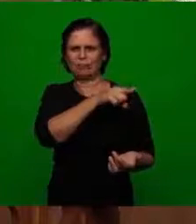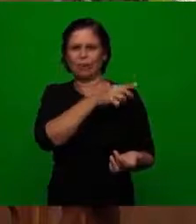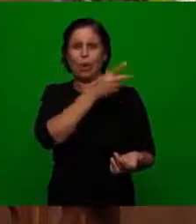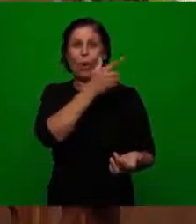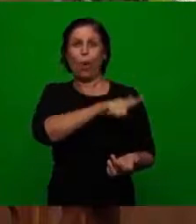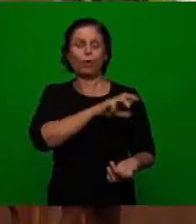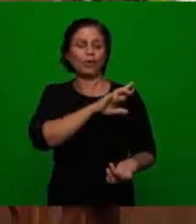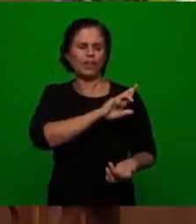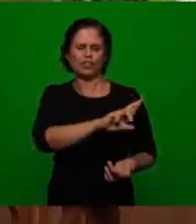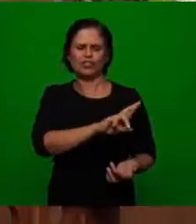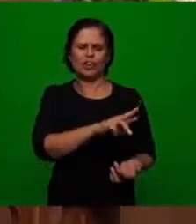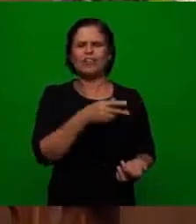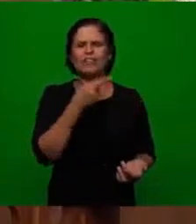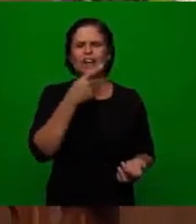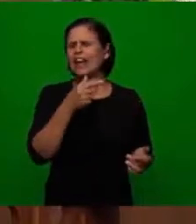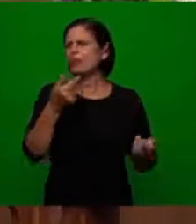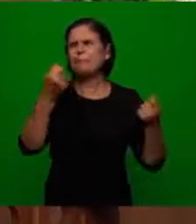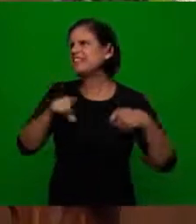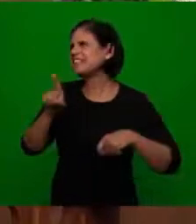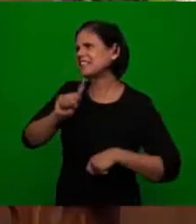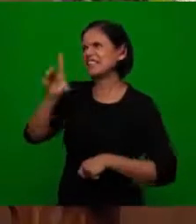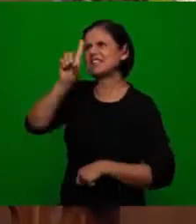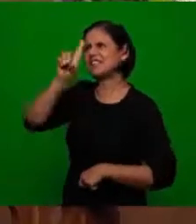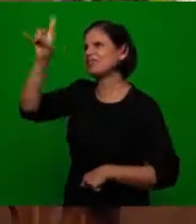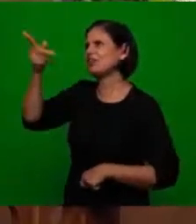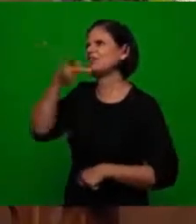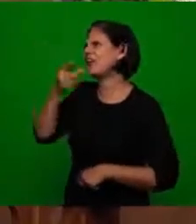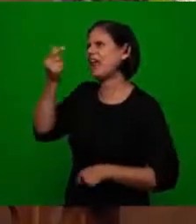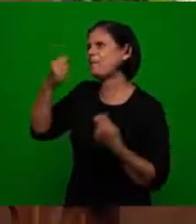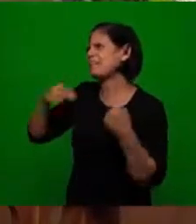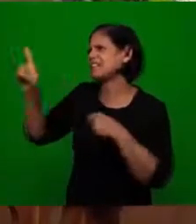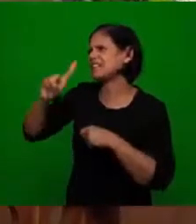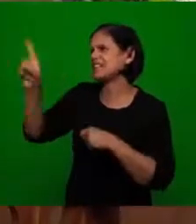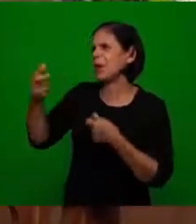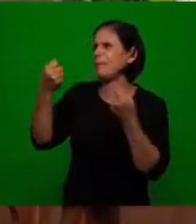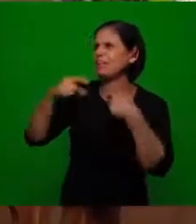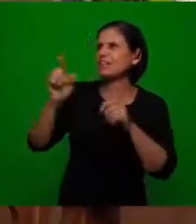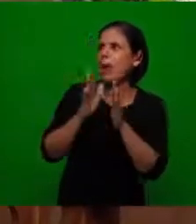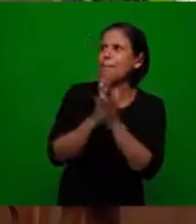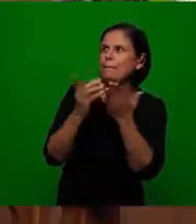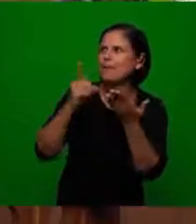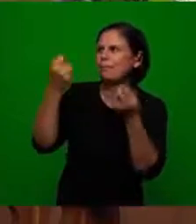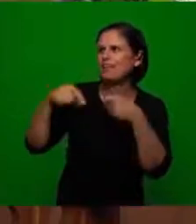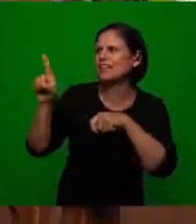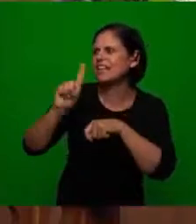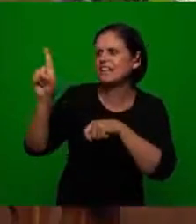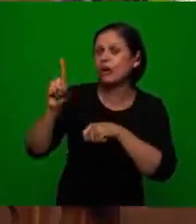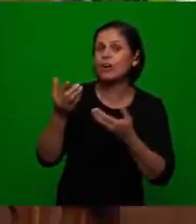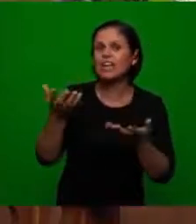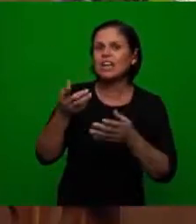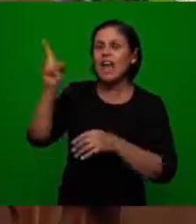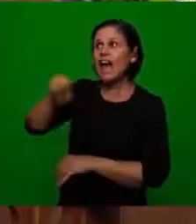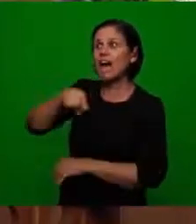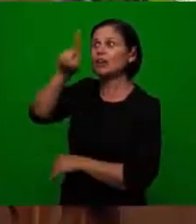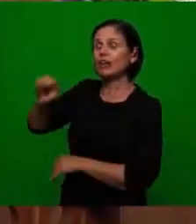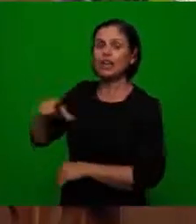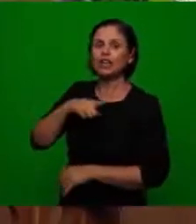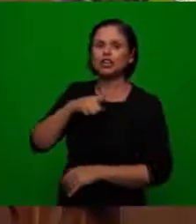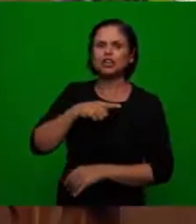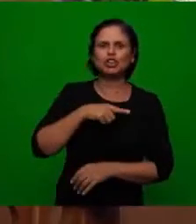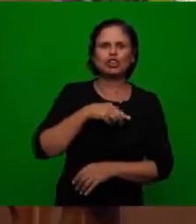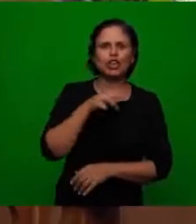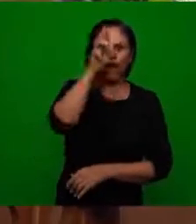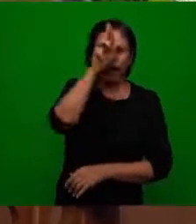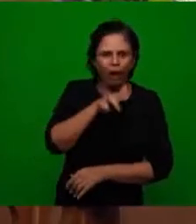they didn't care about God speaking they didn't need to read the Bible the church only had its own ritual had